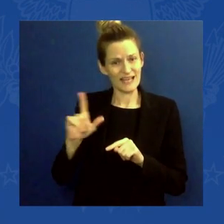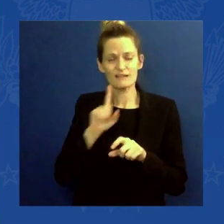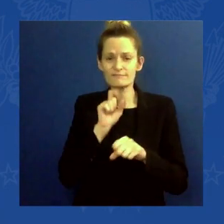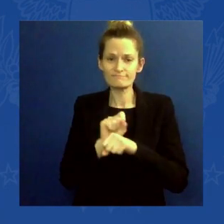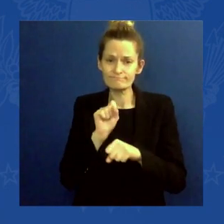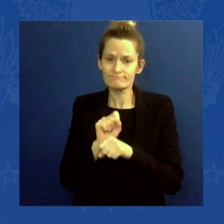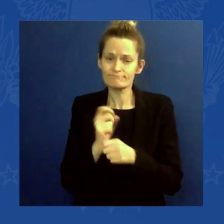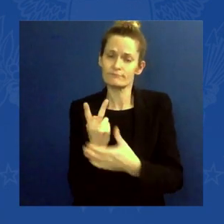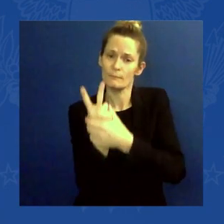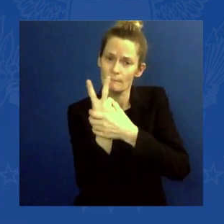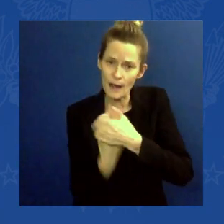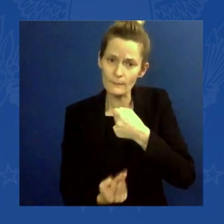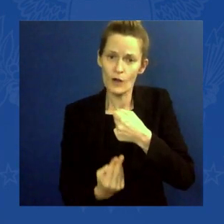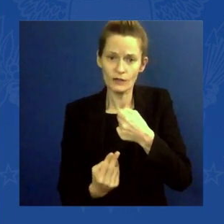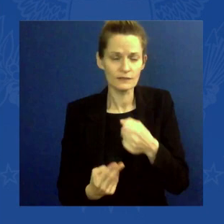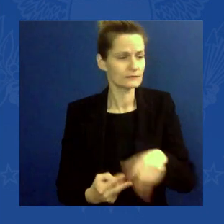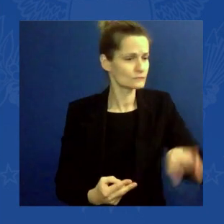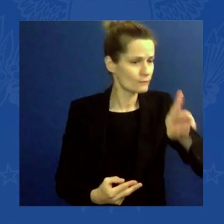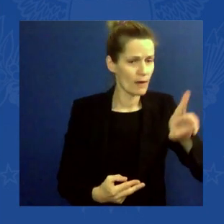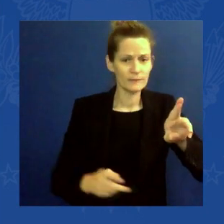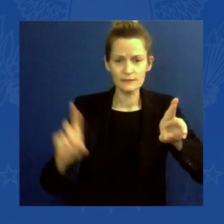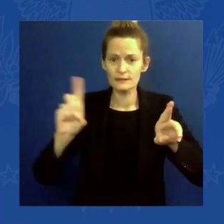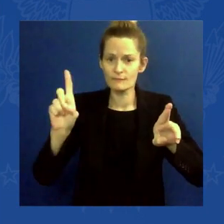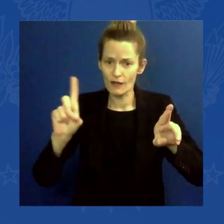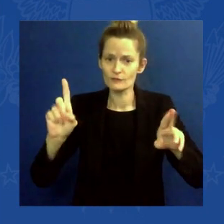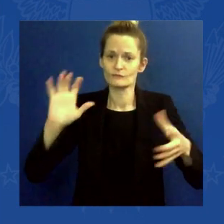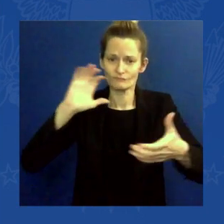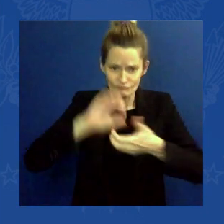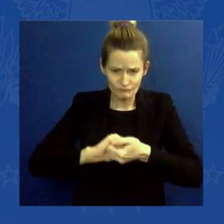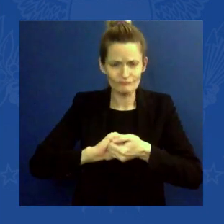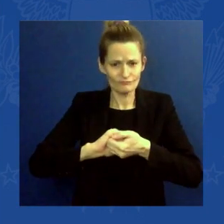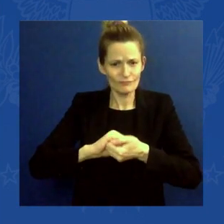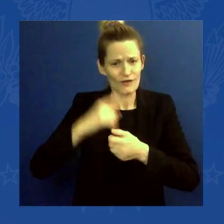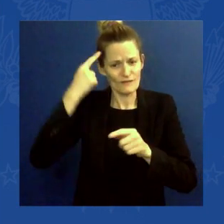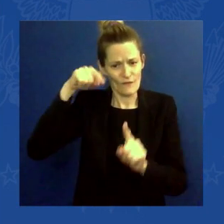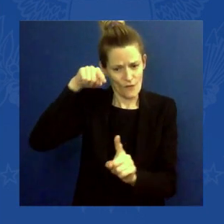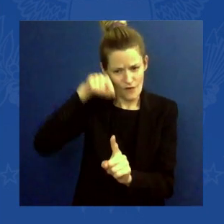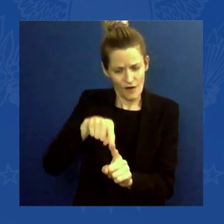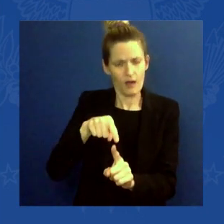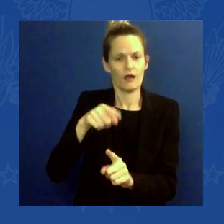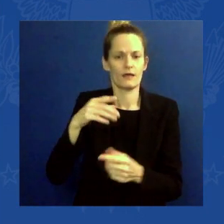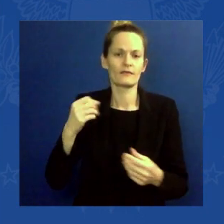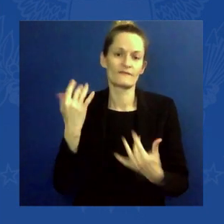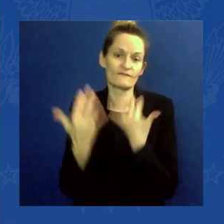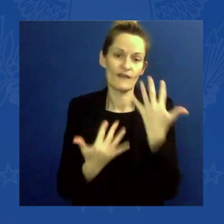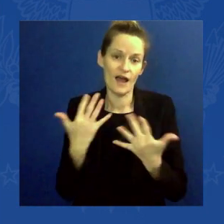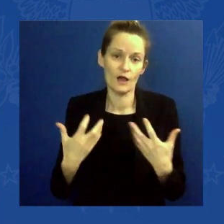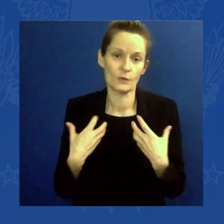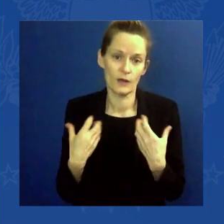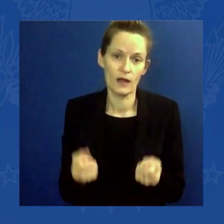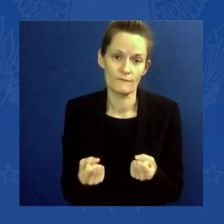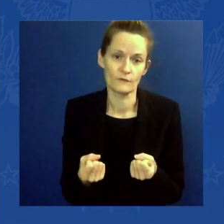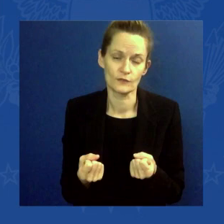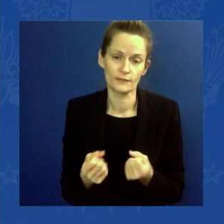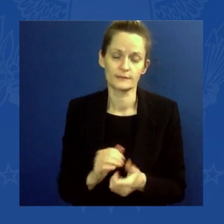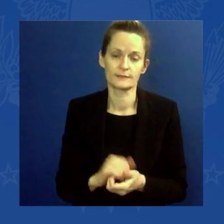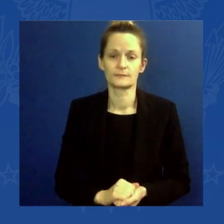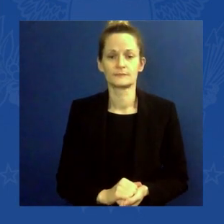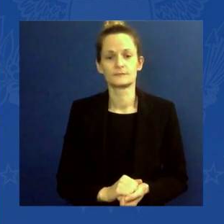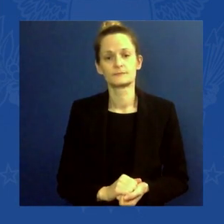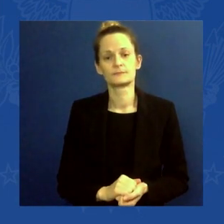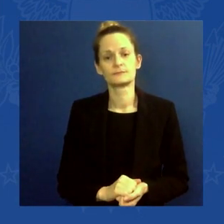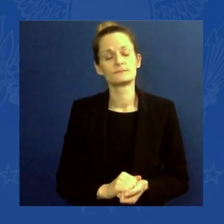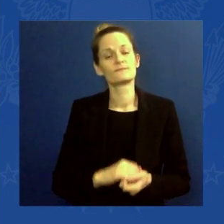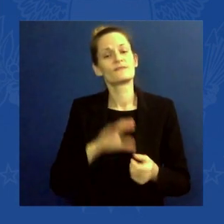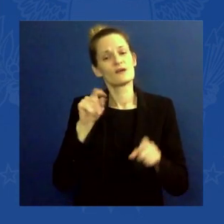in wildfires. And add to that, counting resolution packages include —